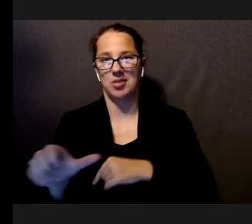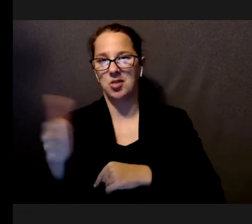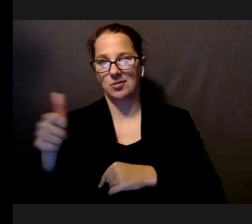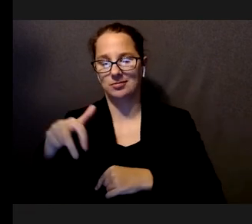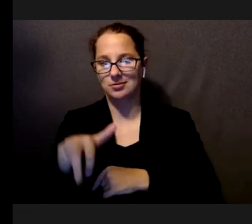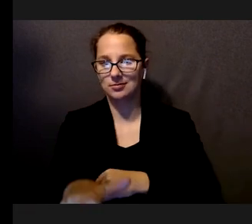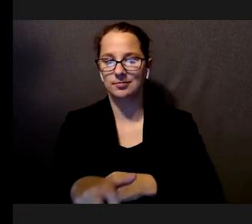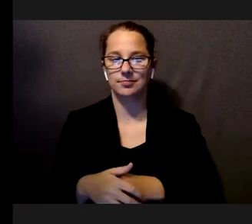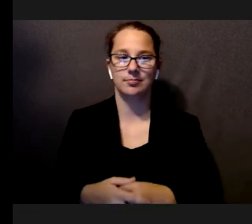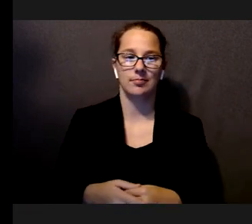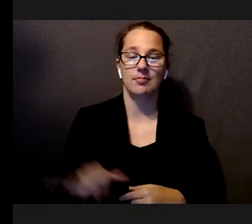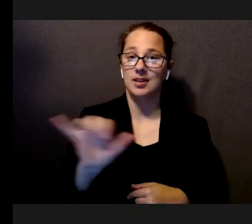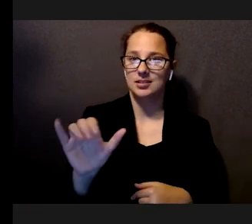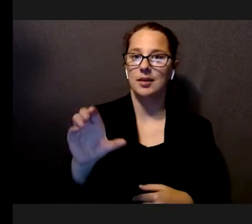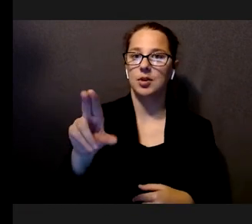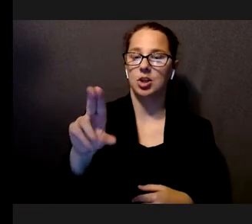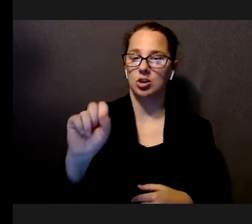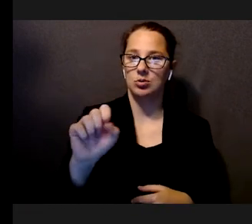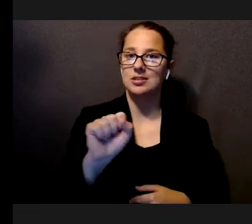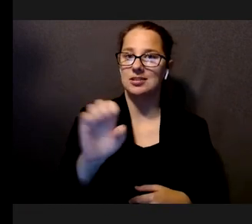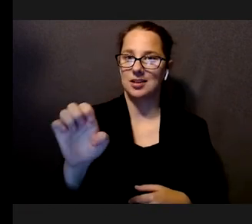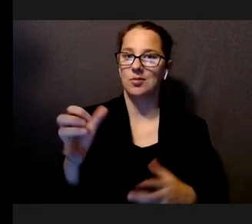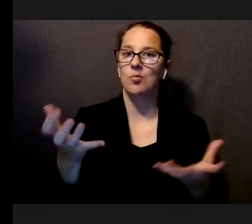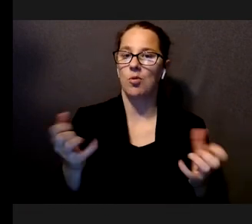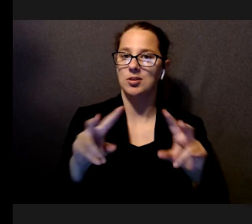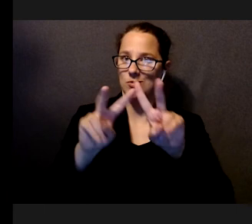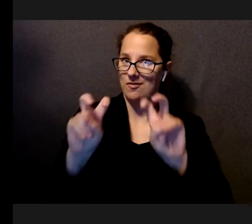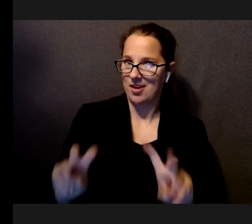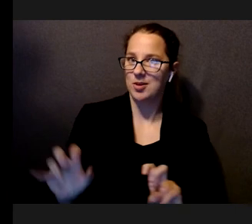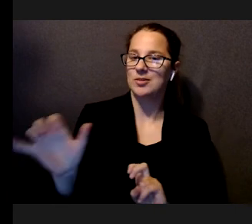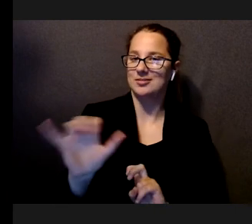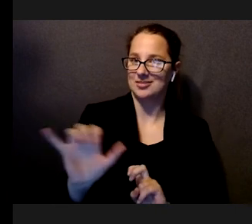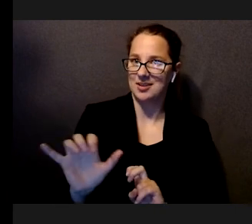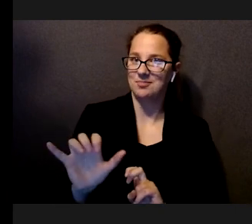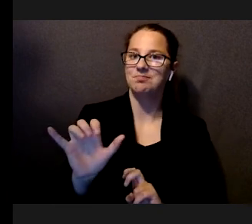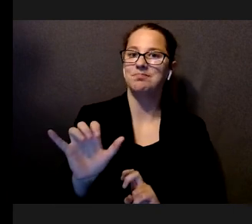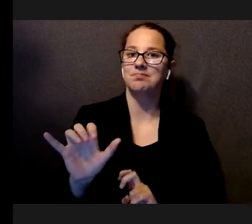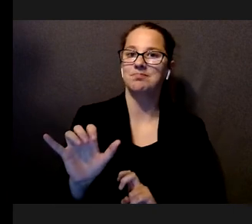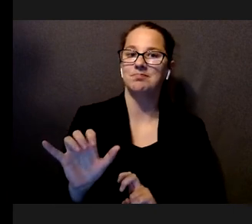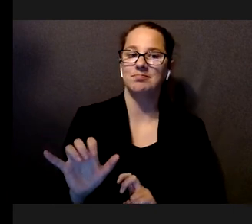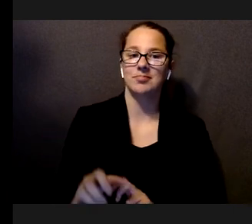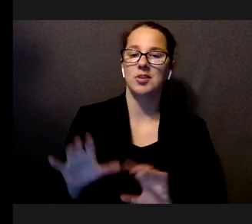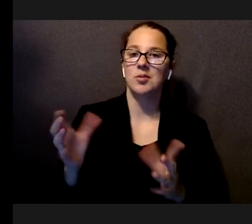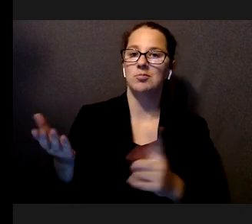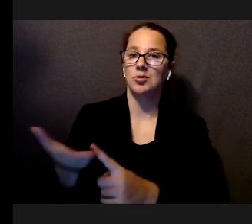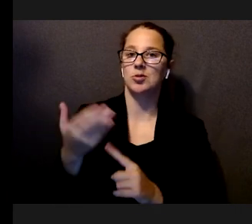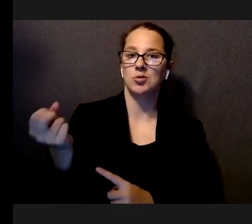So, as with QC, once we designed stair light, we wanted to evaluate it with participants with low vision. So, we recruited 12 participants